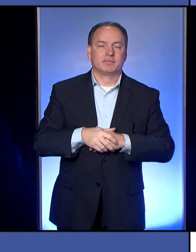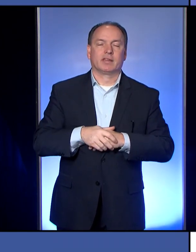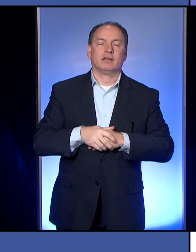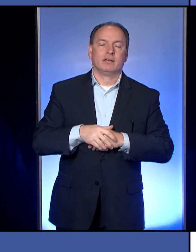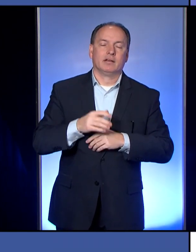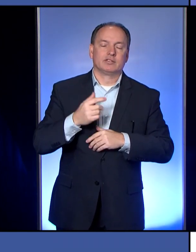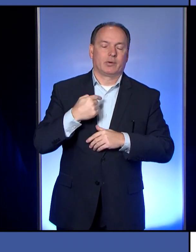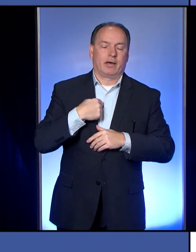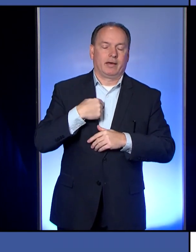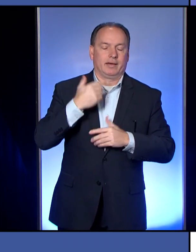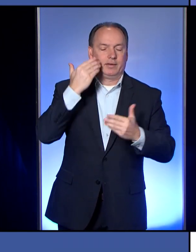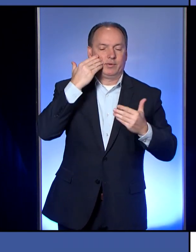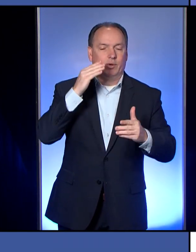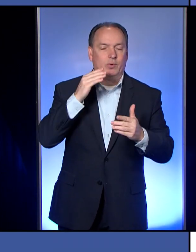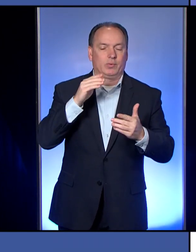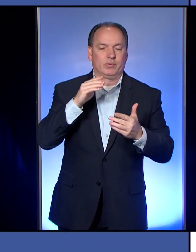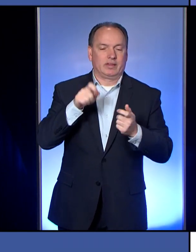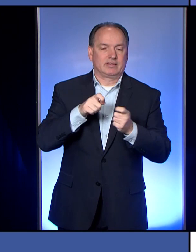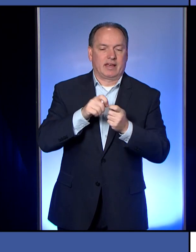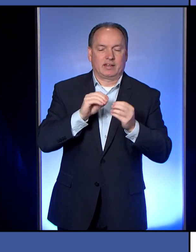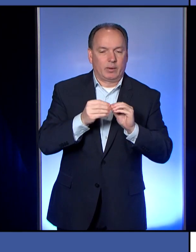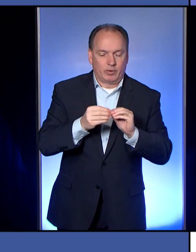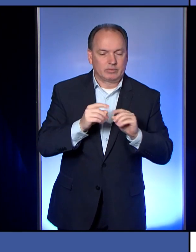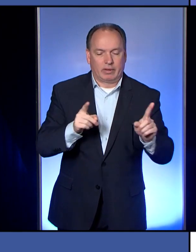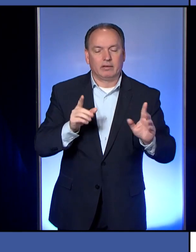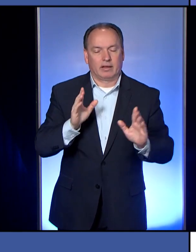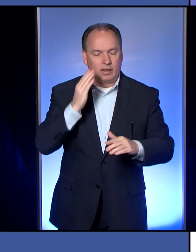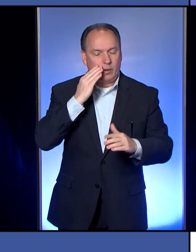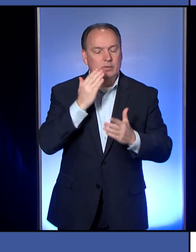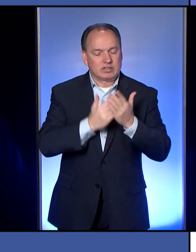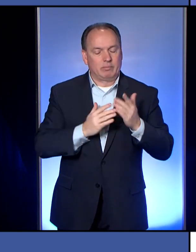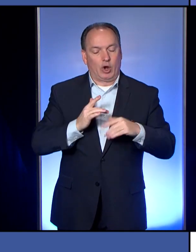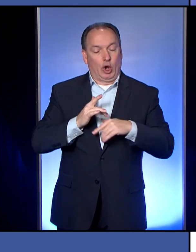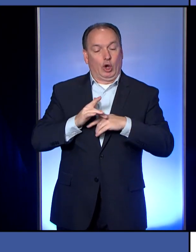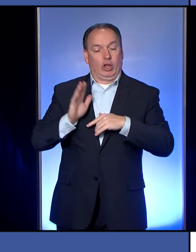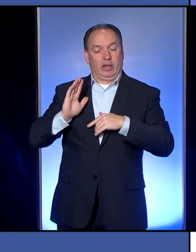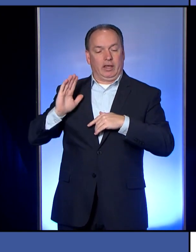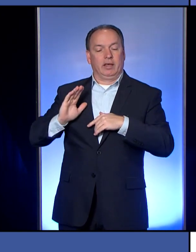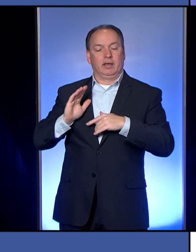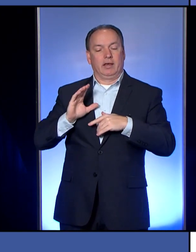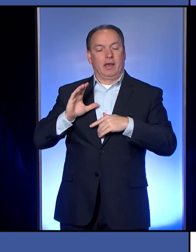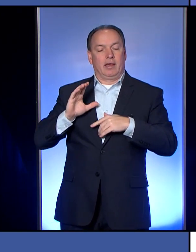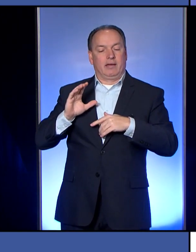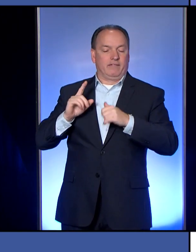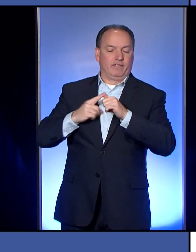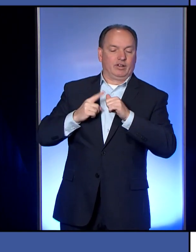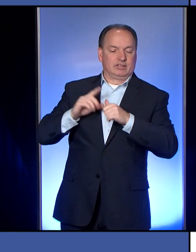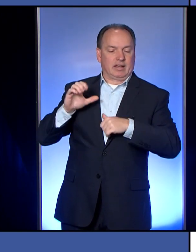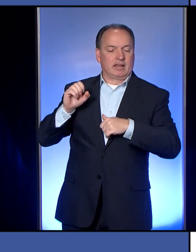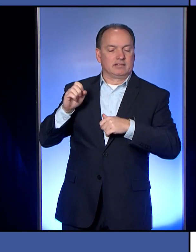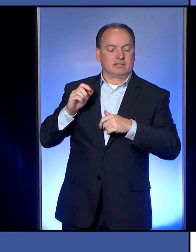I don't know the numbers of that, but my understanding is that some of our very early cases have reached that point.